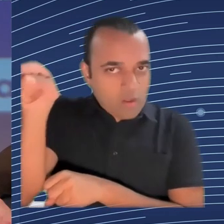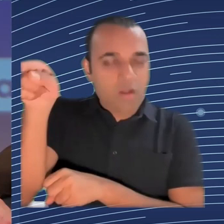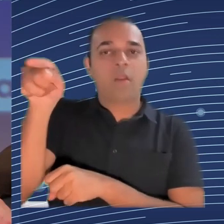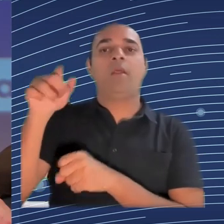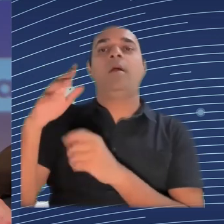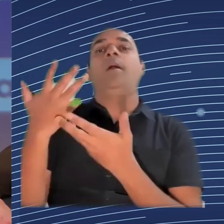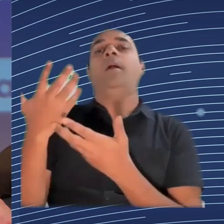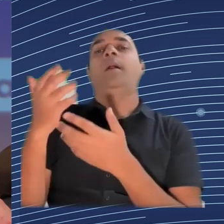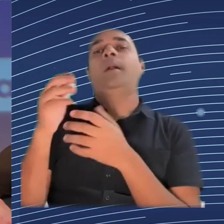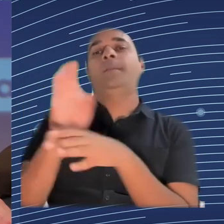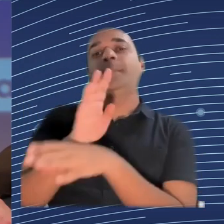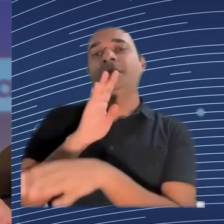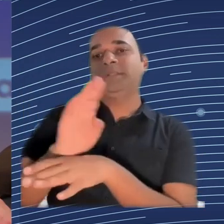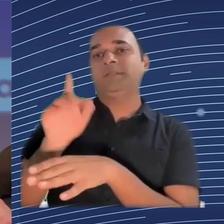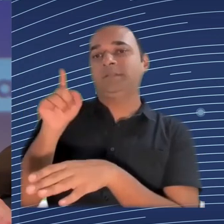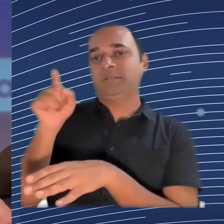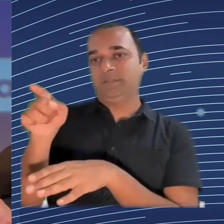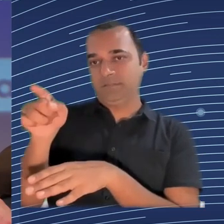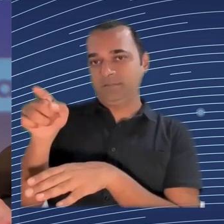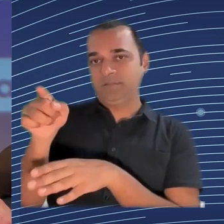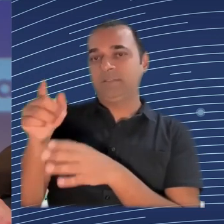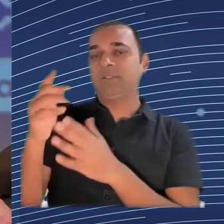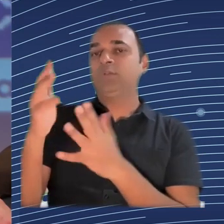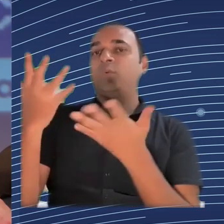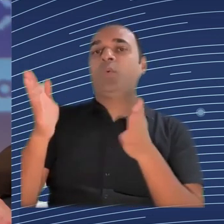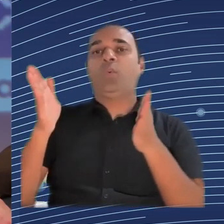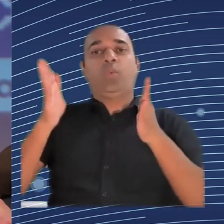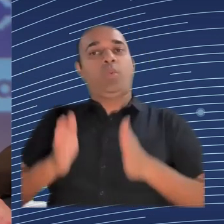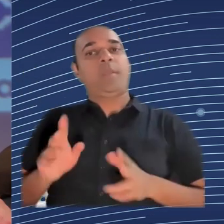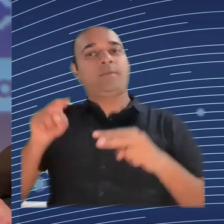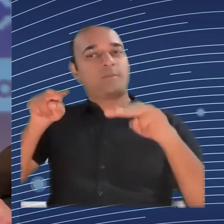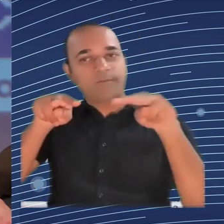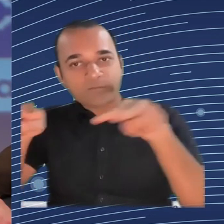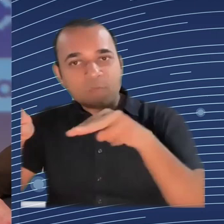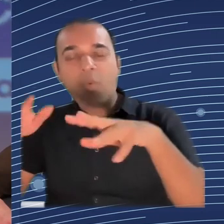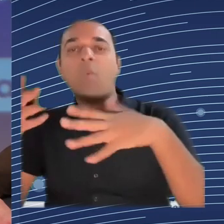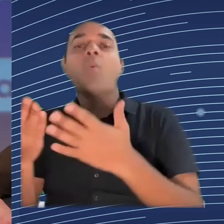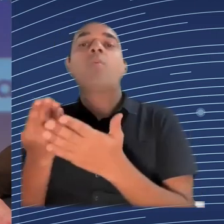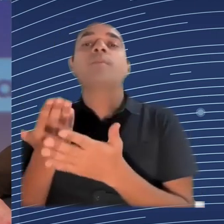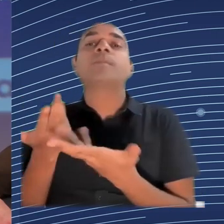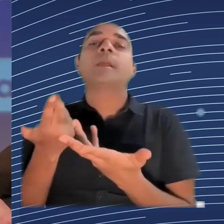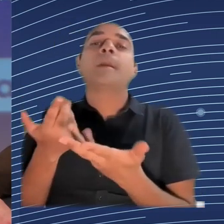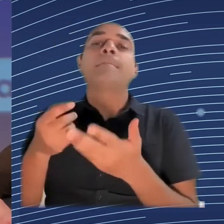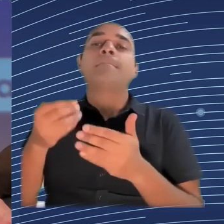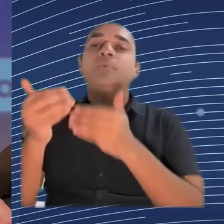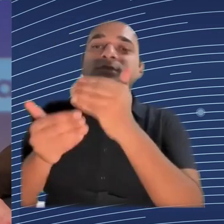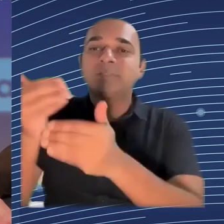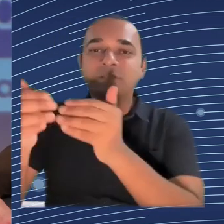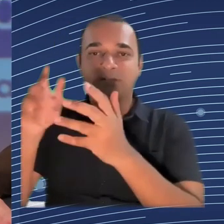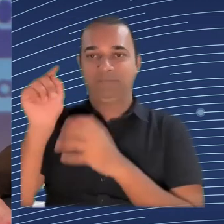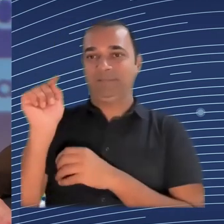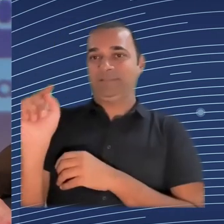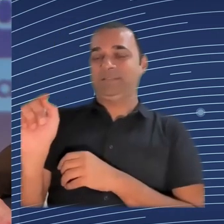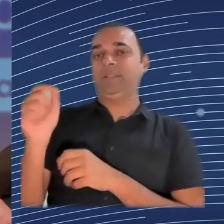company implement any measures to explain those decisions to the employees? Will they give employees any ways to appeal those